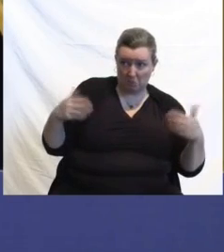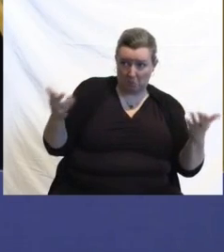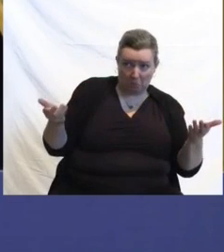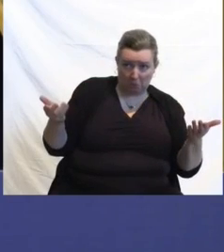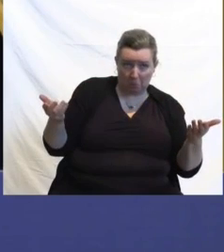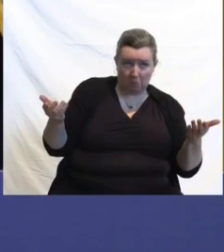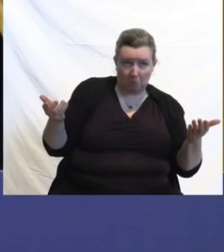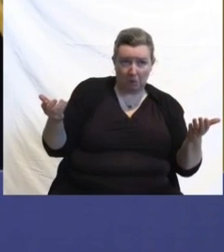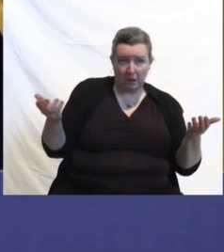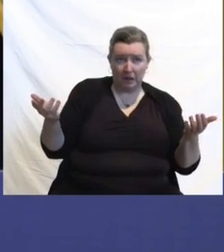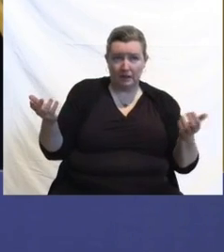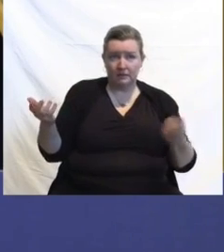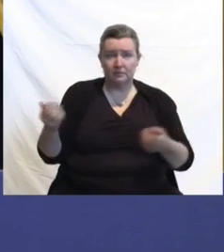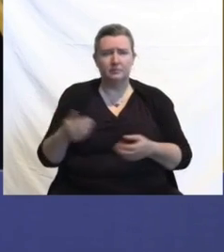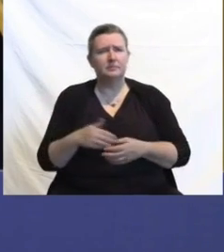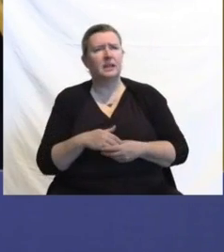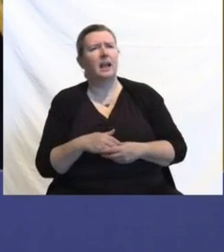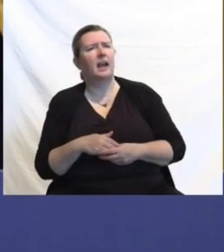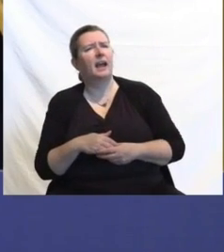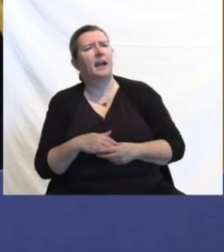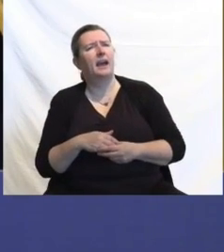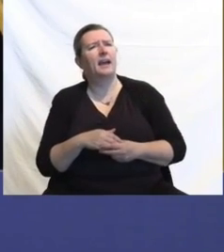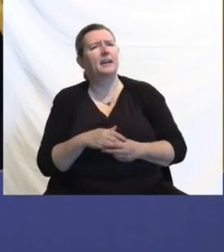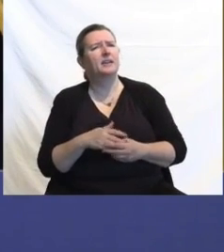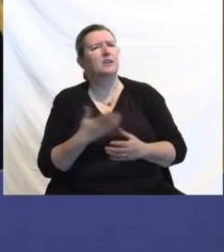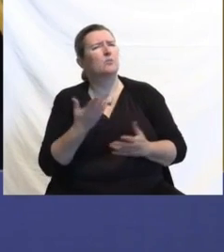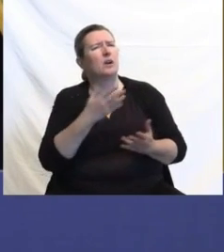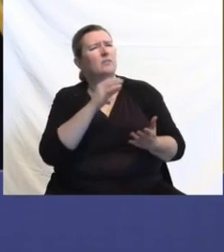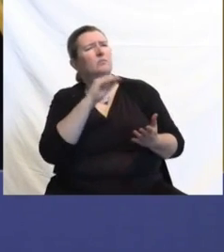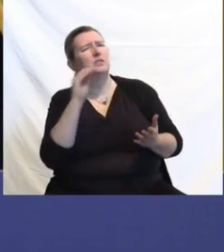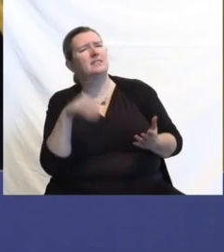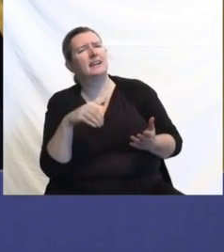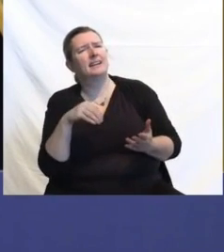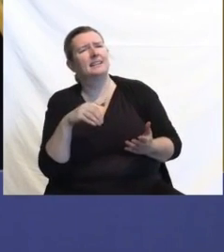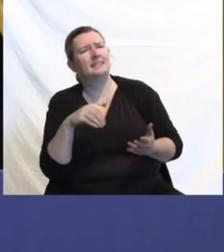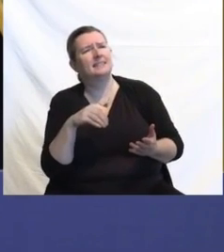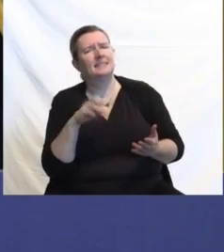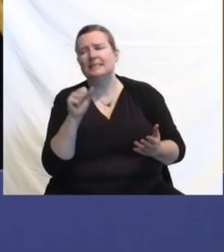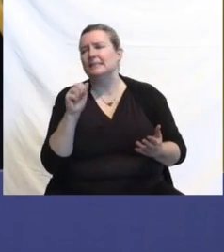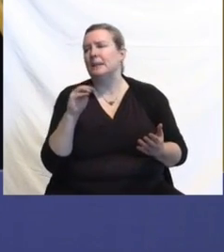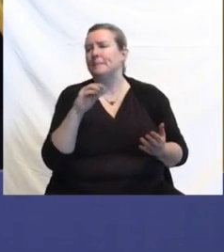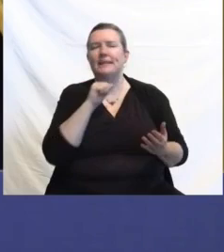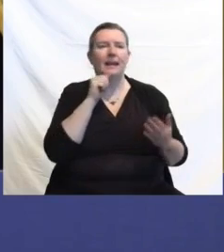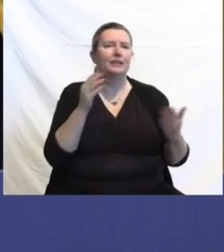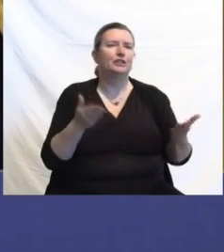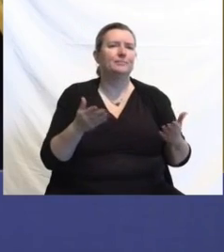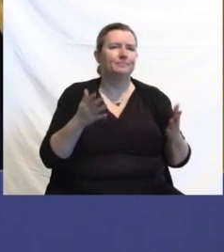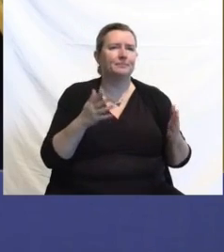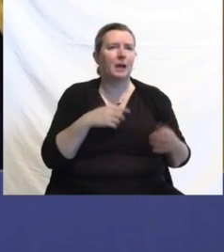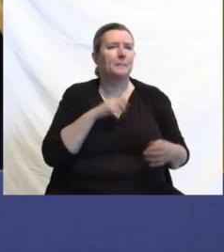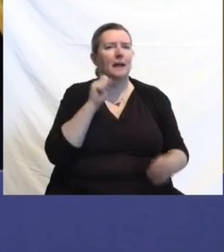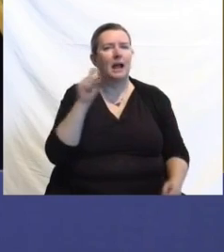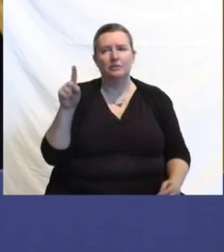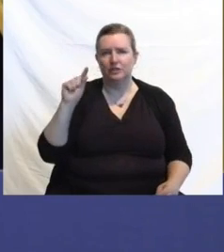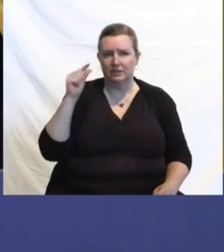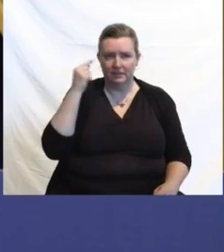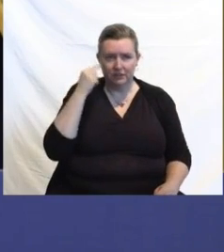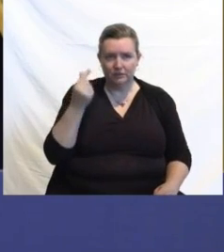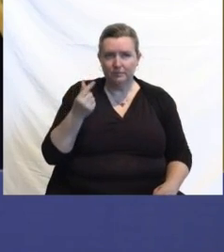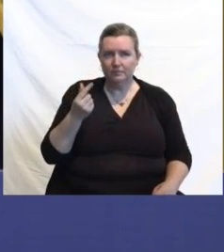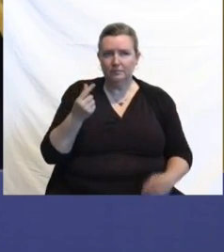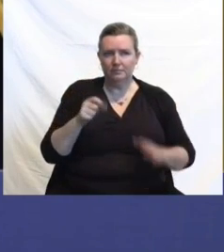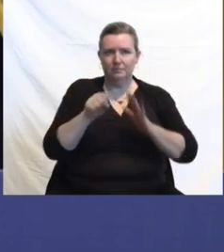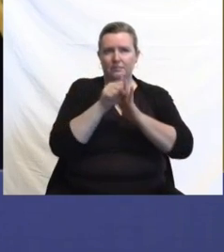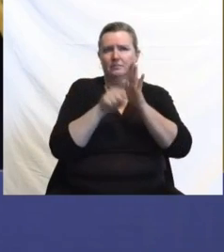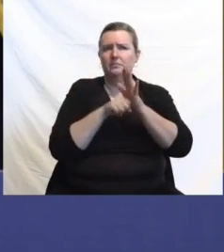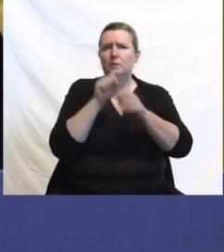When are going to tell us? Thanks, Sam. It sent you it for me. I haven't even talked to him, so I just figured I'd ask. And when are going to tell us, if